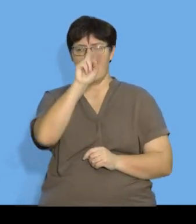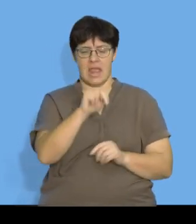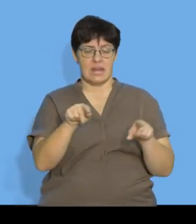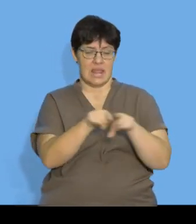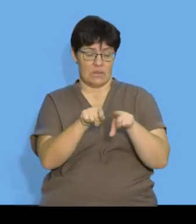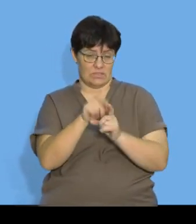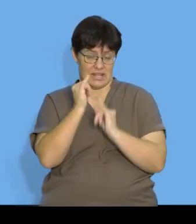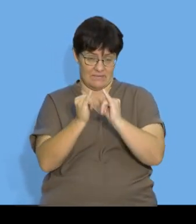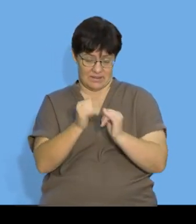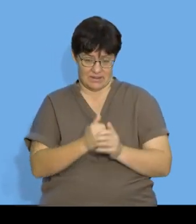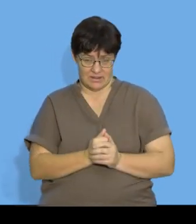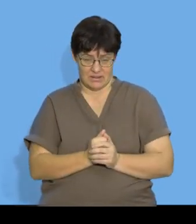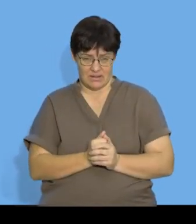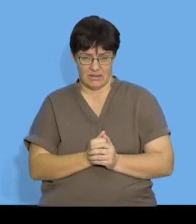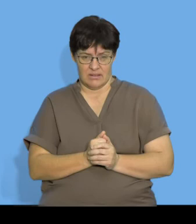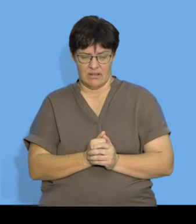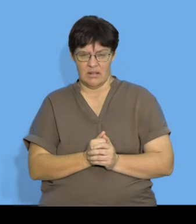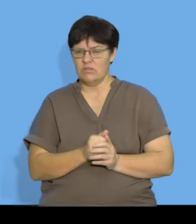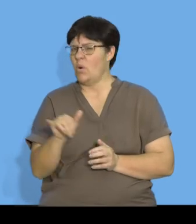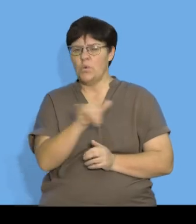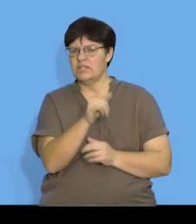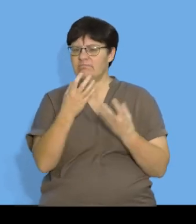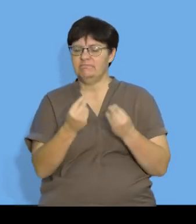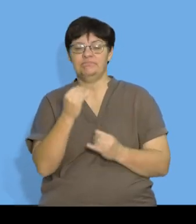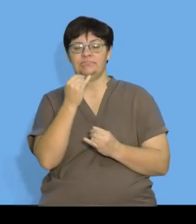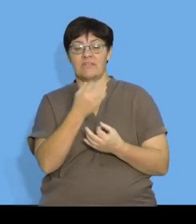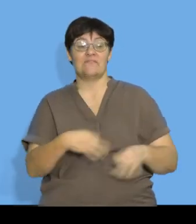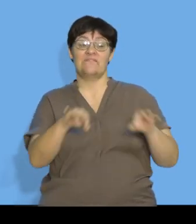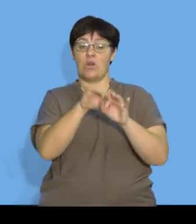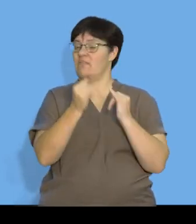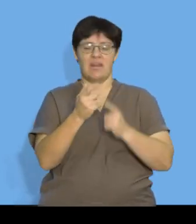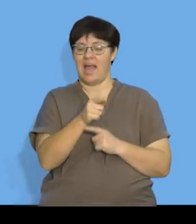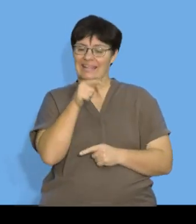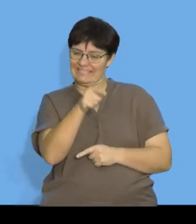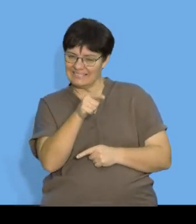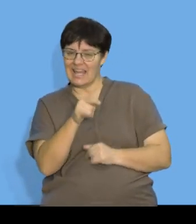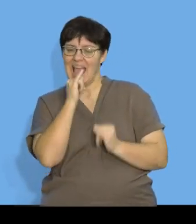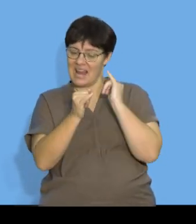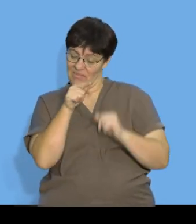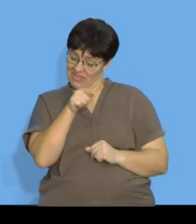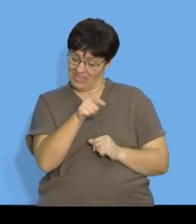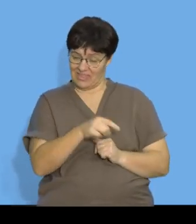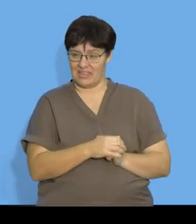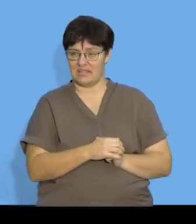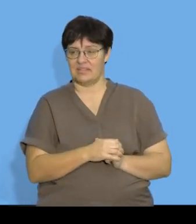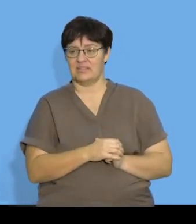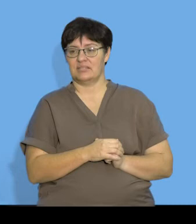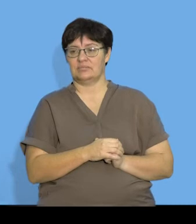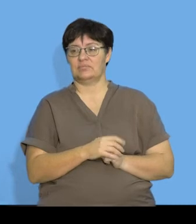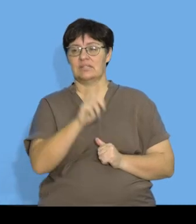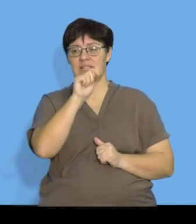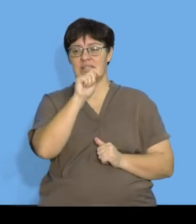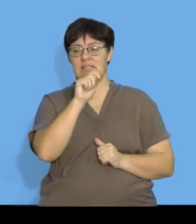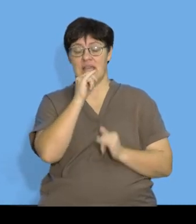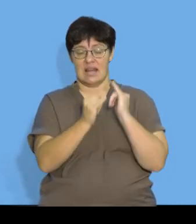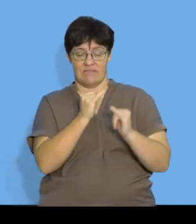it's not which term has a value of 11 it is the actual 11th term so t11 will